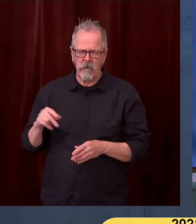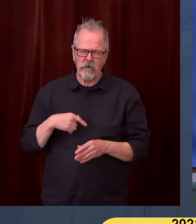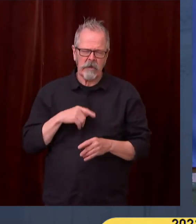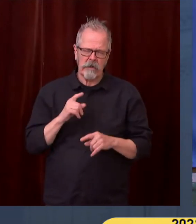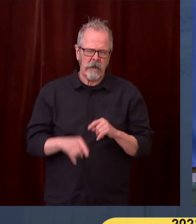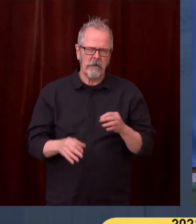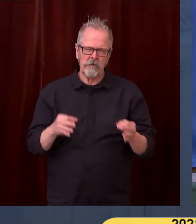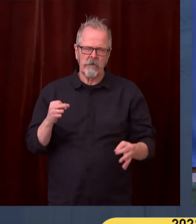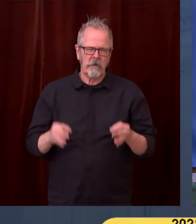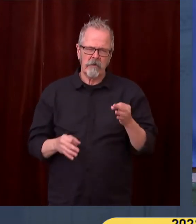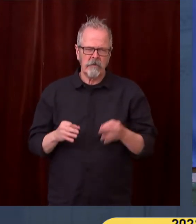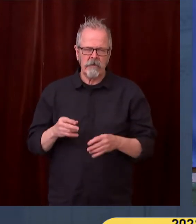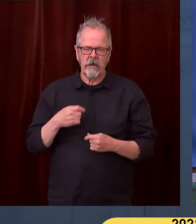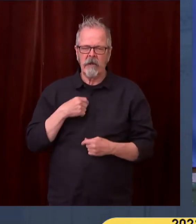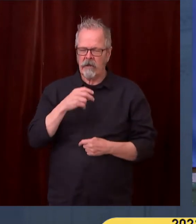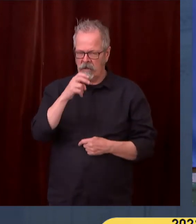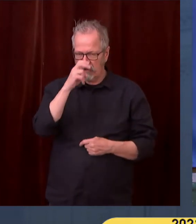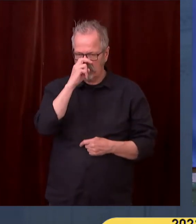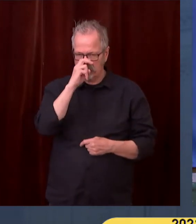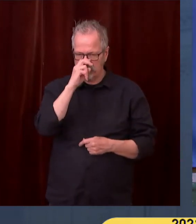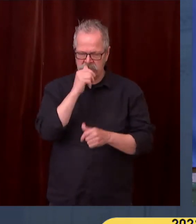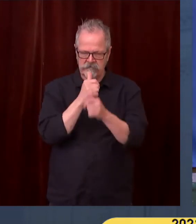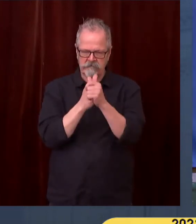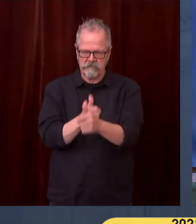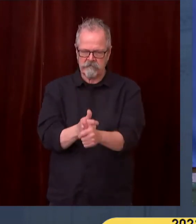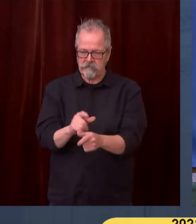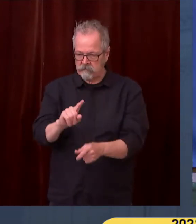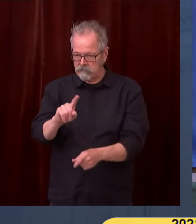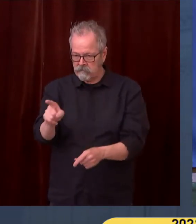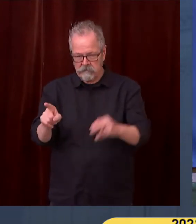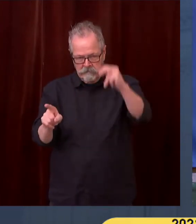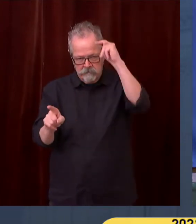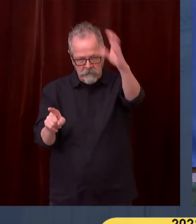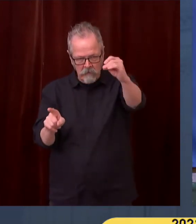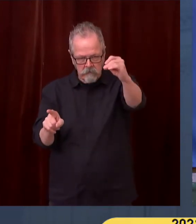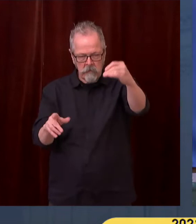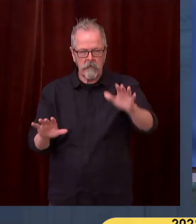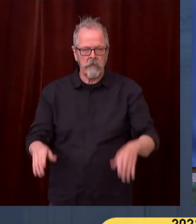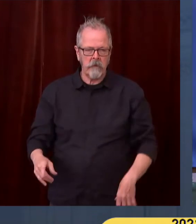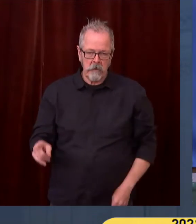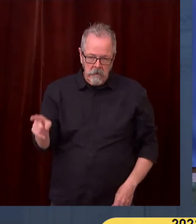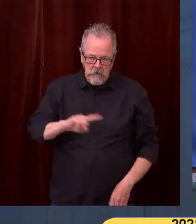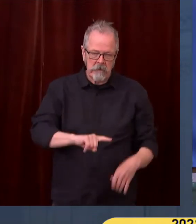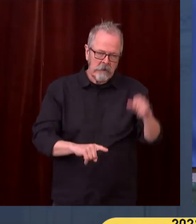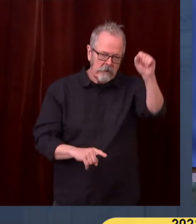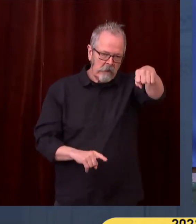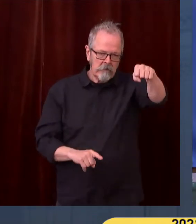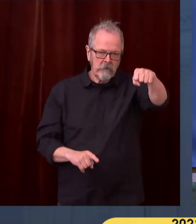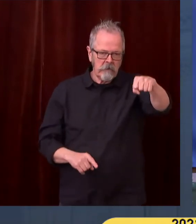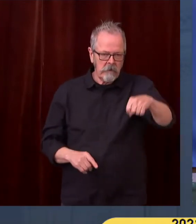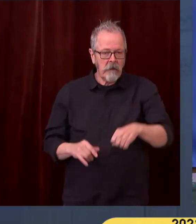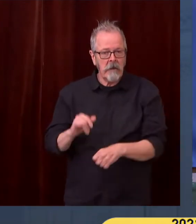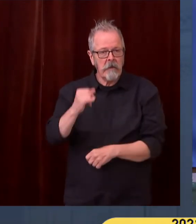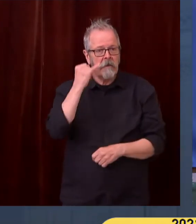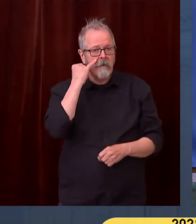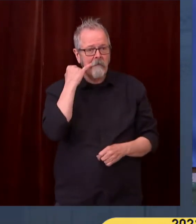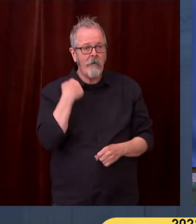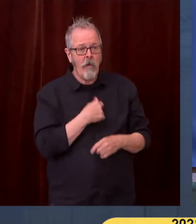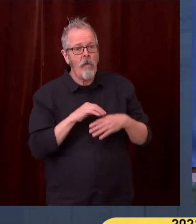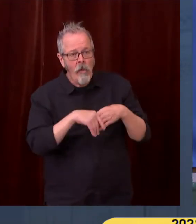By the way, they could go either. You want a fudge factor one way, you could end up with a fudge factor the other way, which may not make people happy either. So